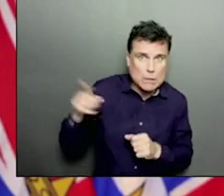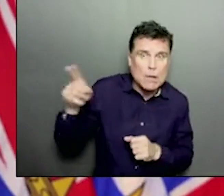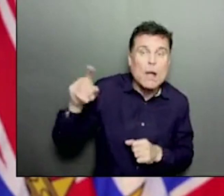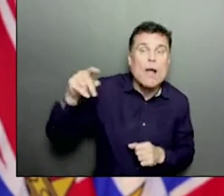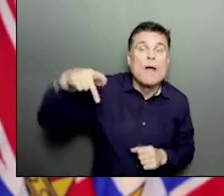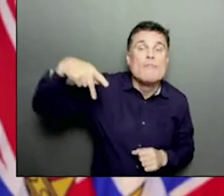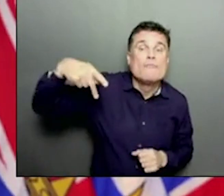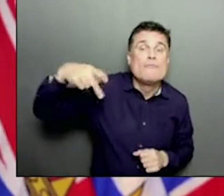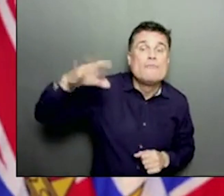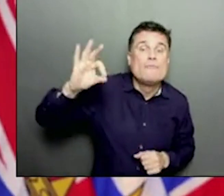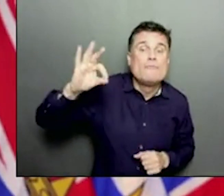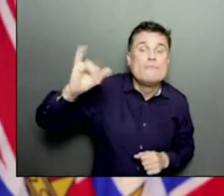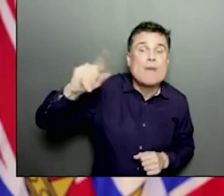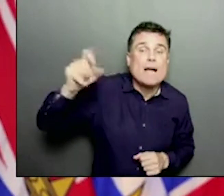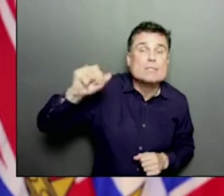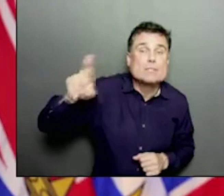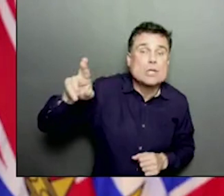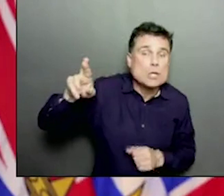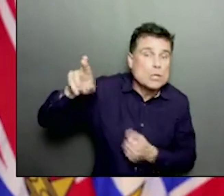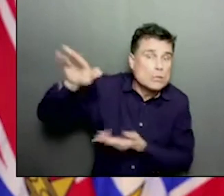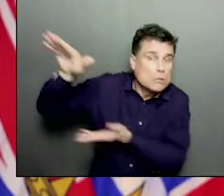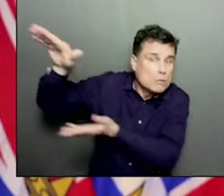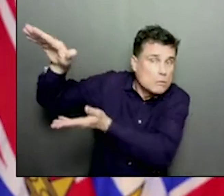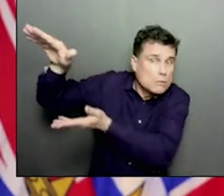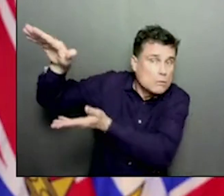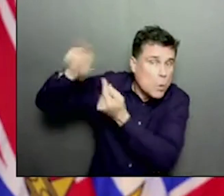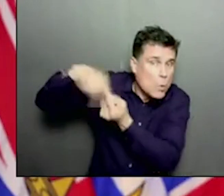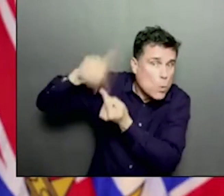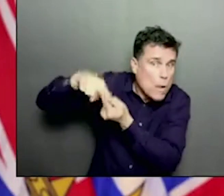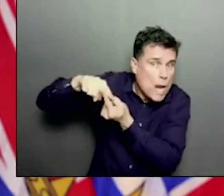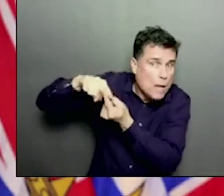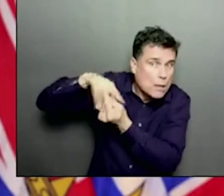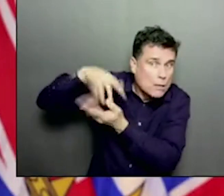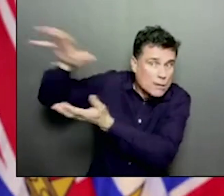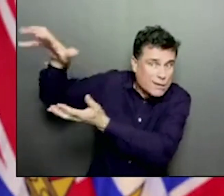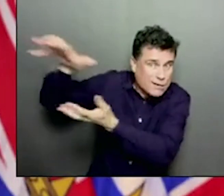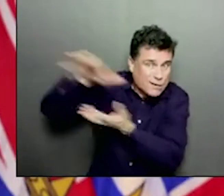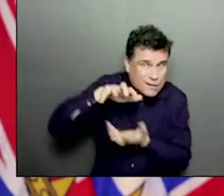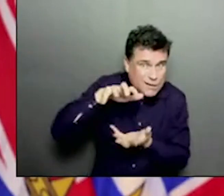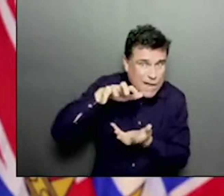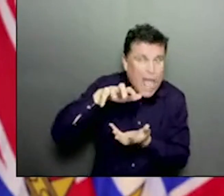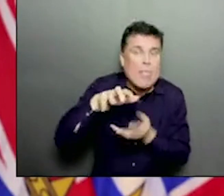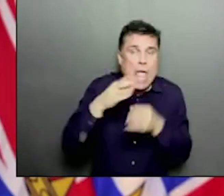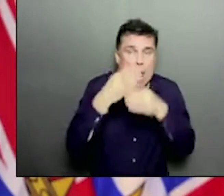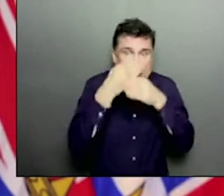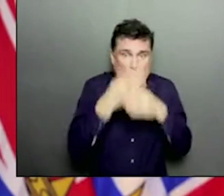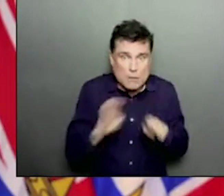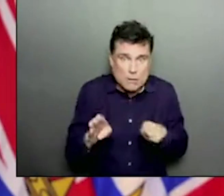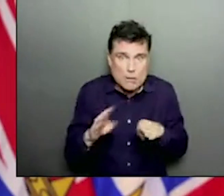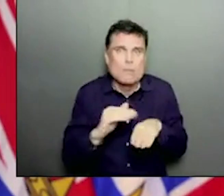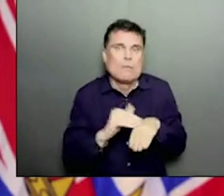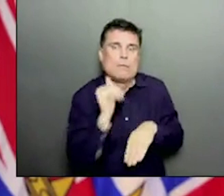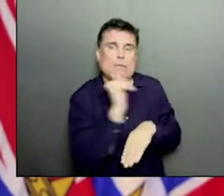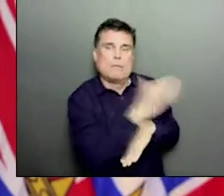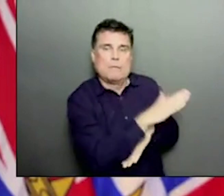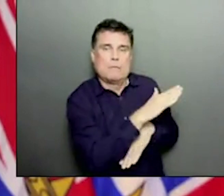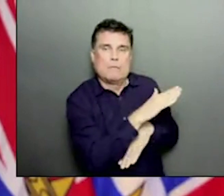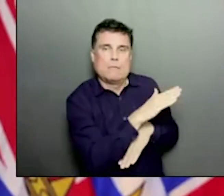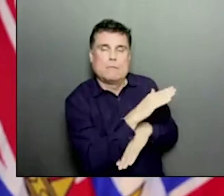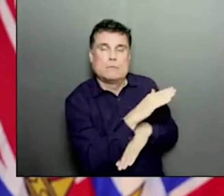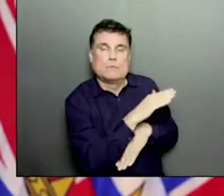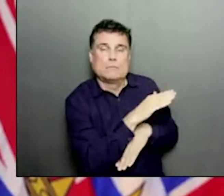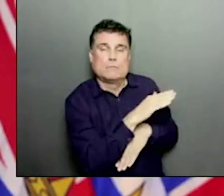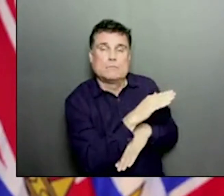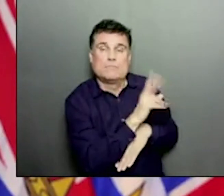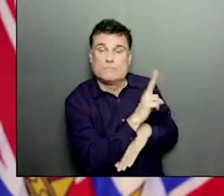with all of these things, I can't say what specific day, but we've been told by the NOC, it's called, the National Operations Centre,